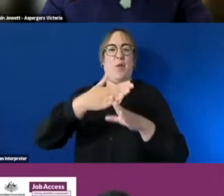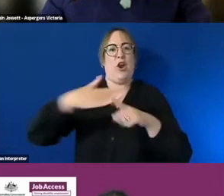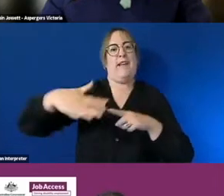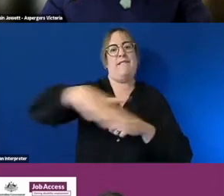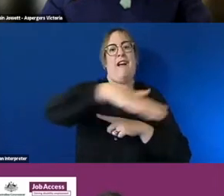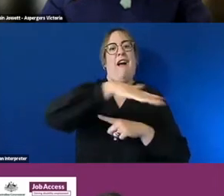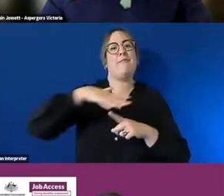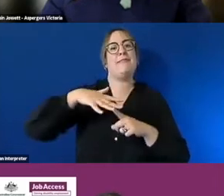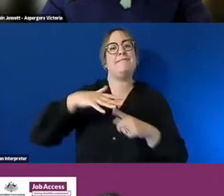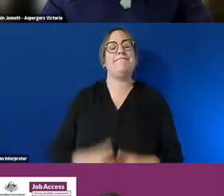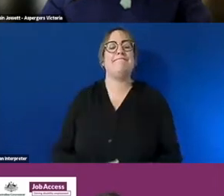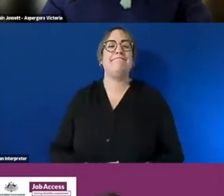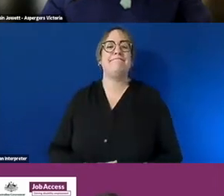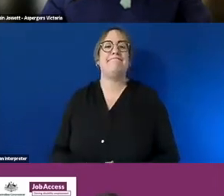regard